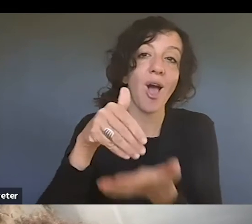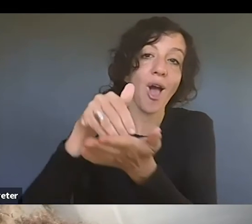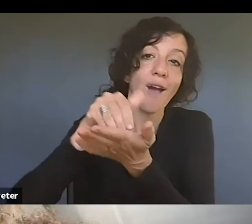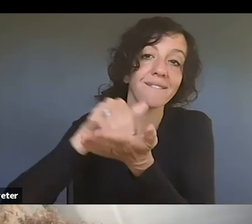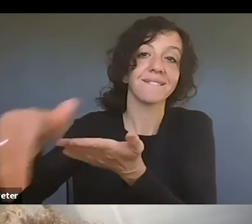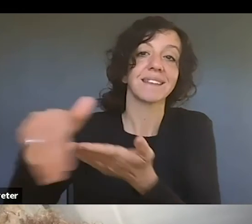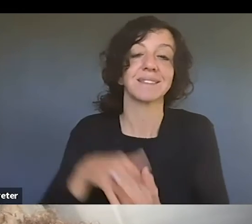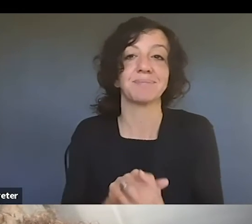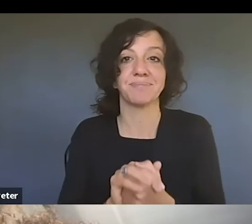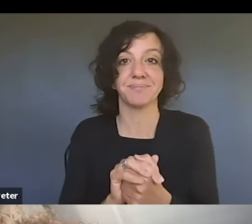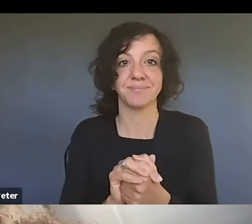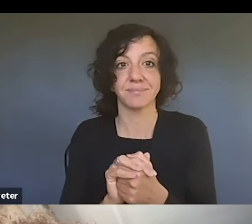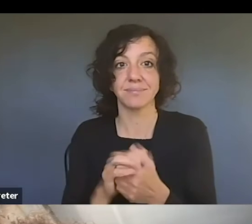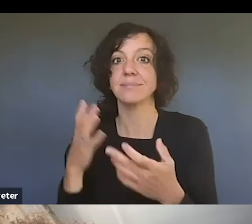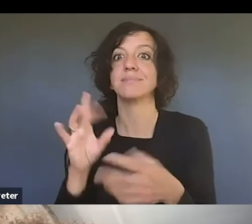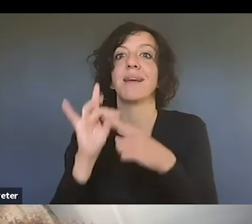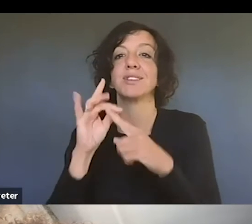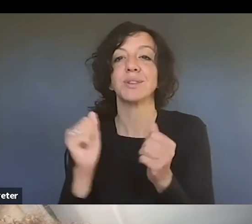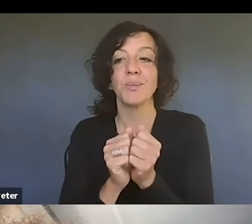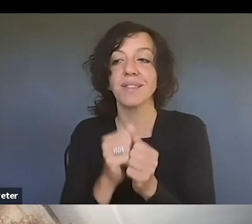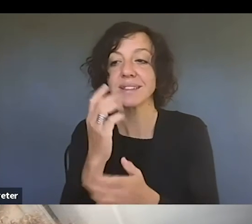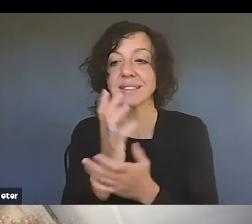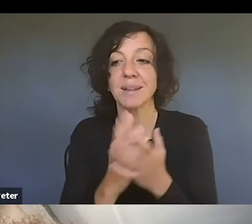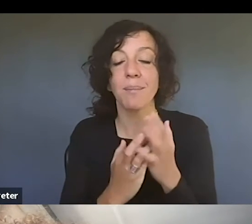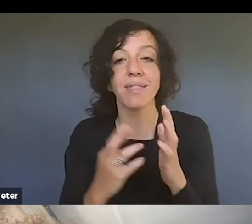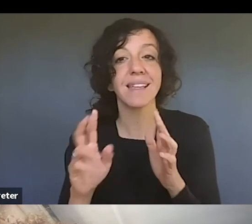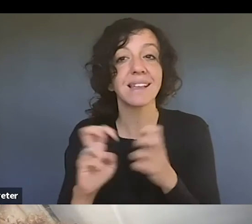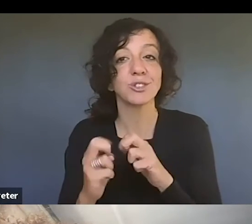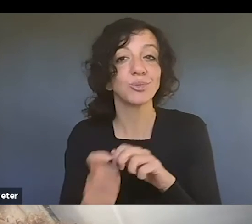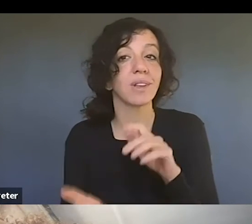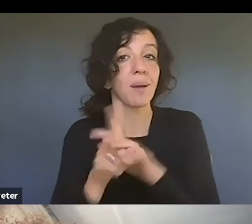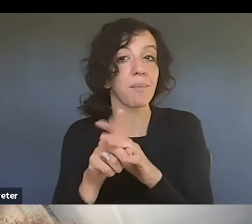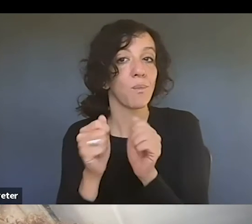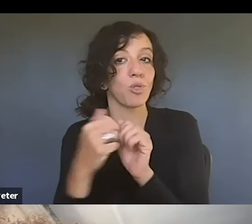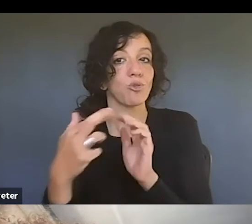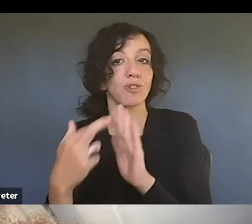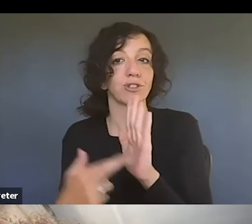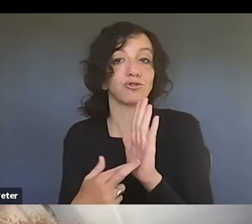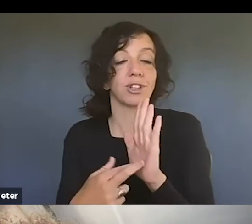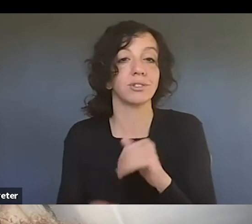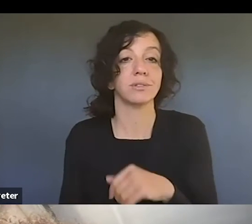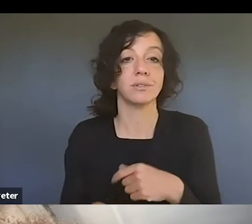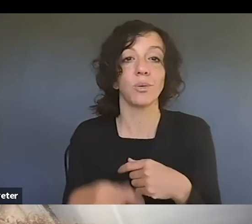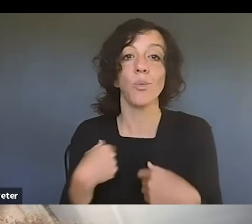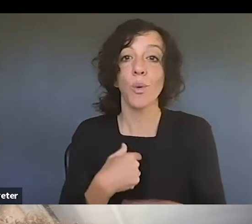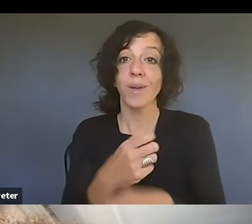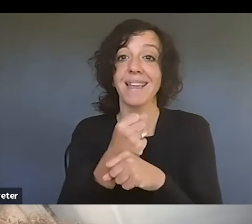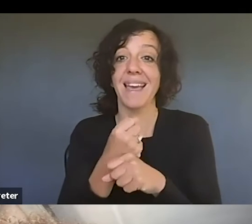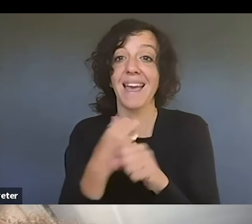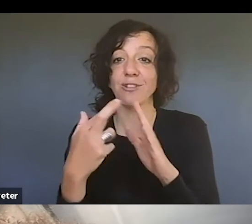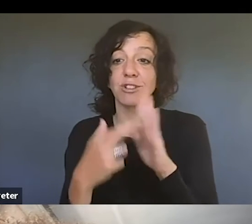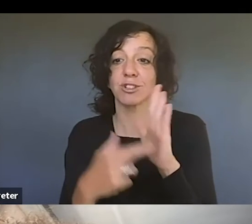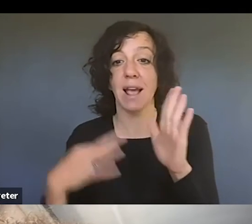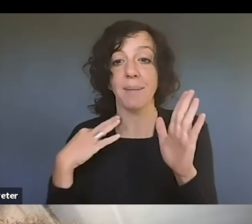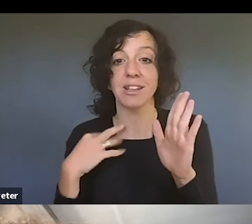to like the registration and some of the issues that come up, because when we give registration applications, you know, sometimes when there are multiple